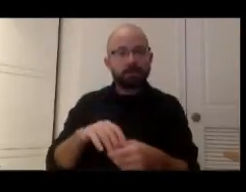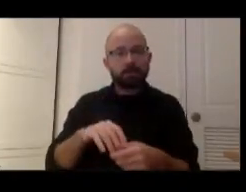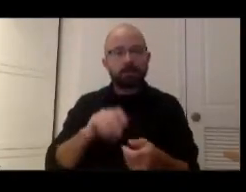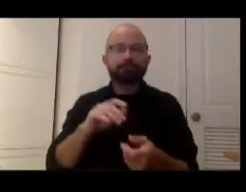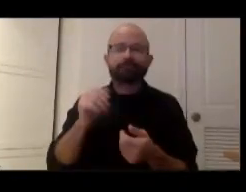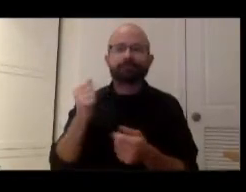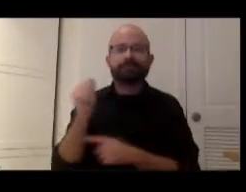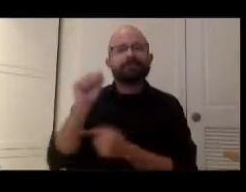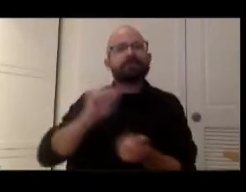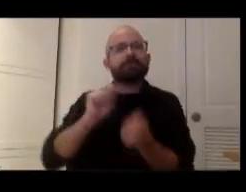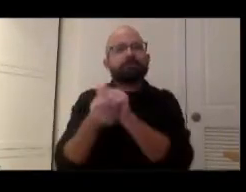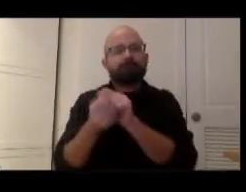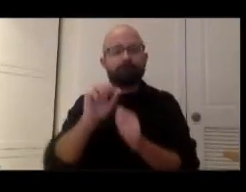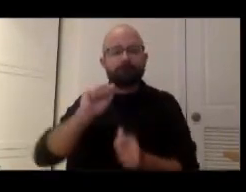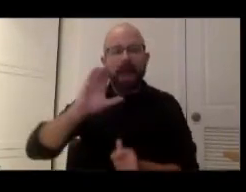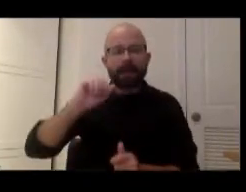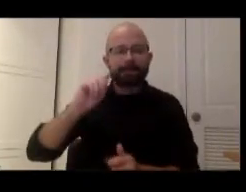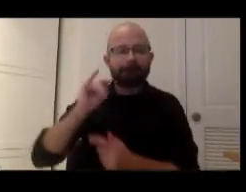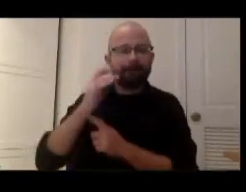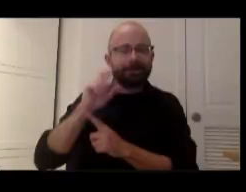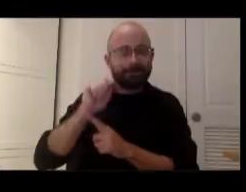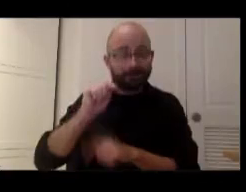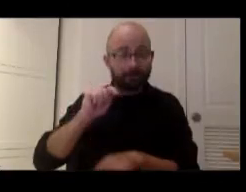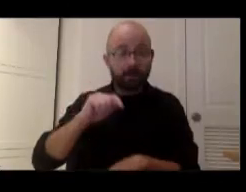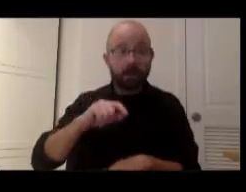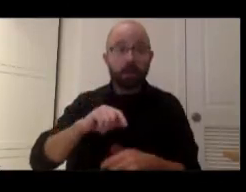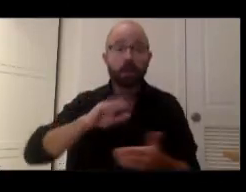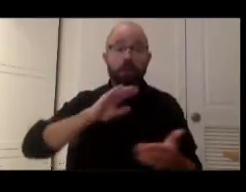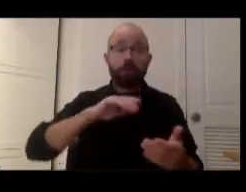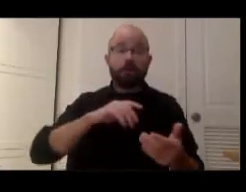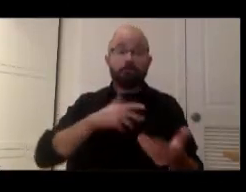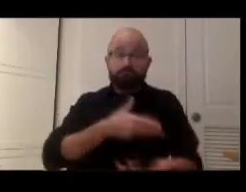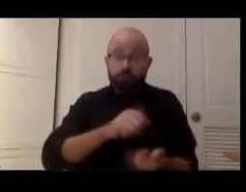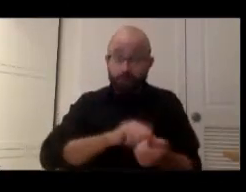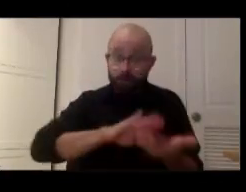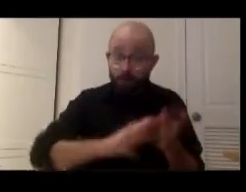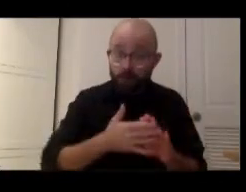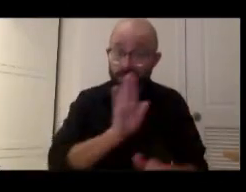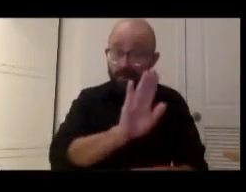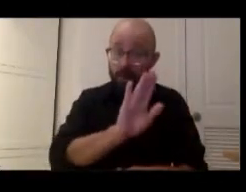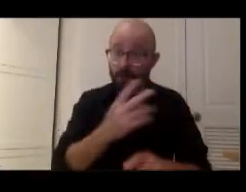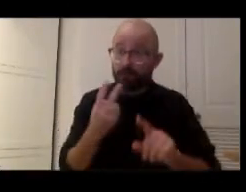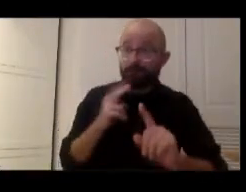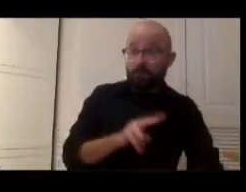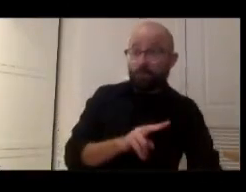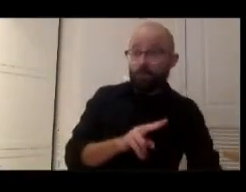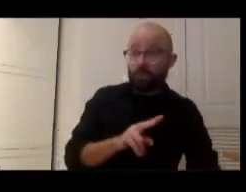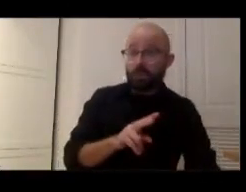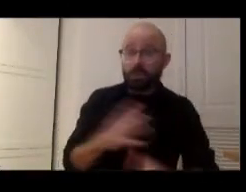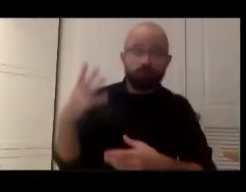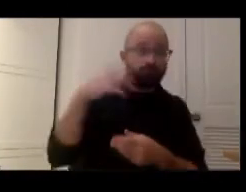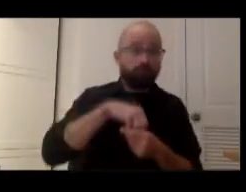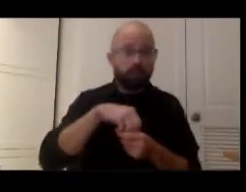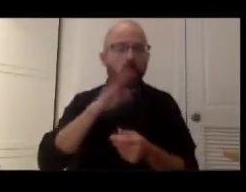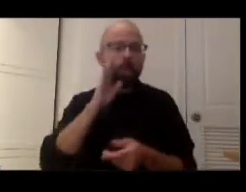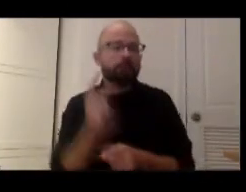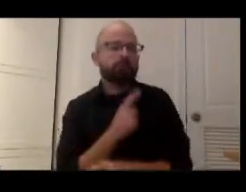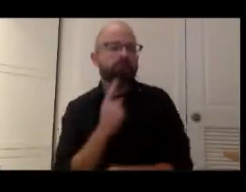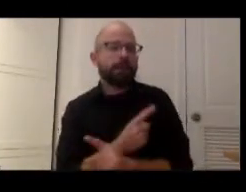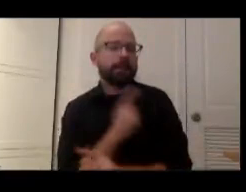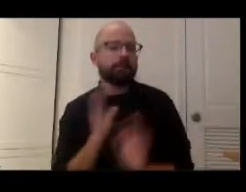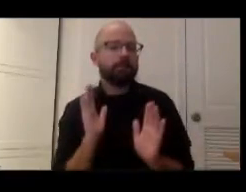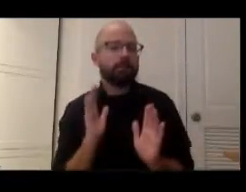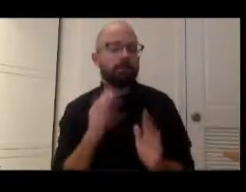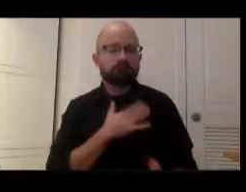and collaborative stance would be totally appropriate and that was the history that I brought to